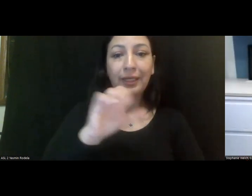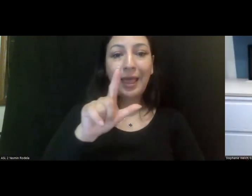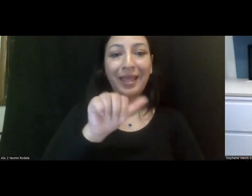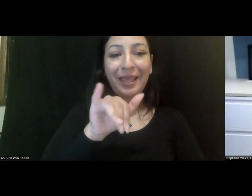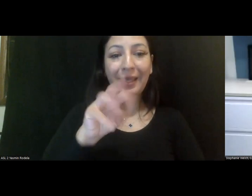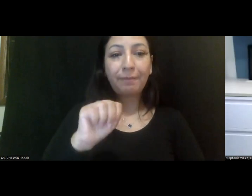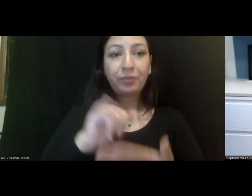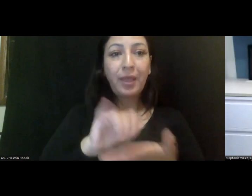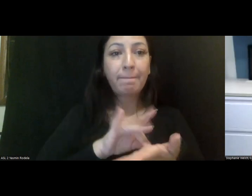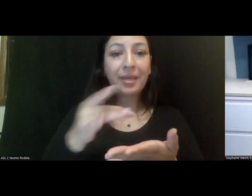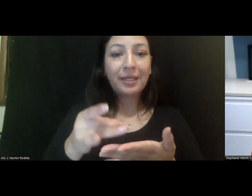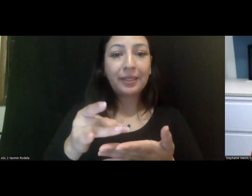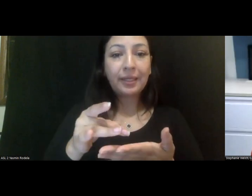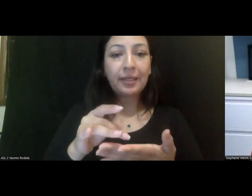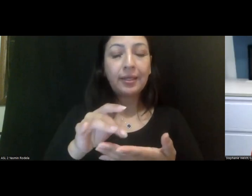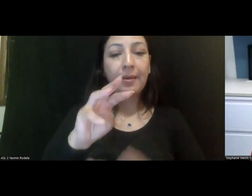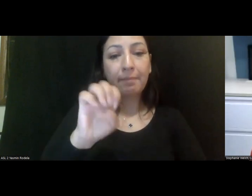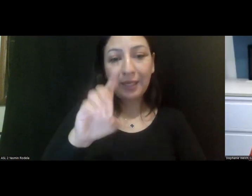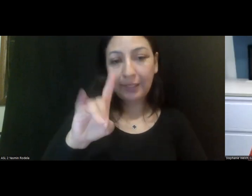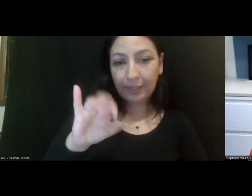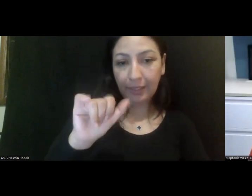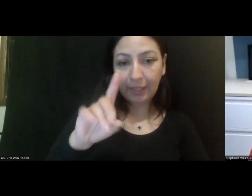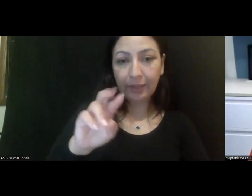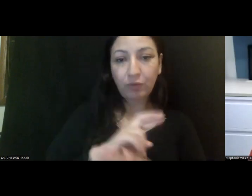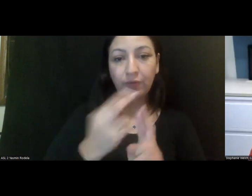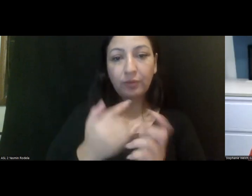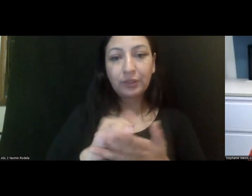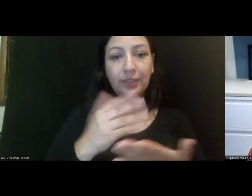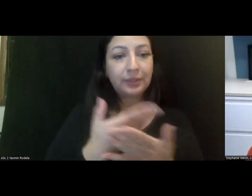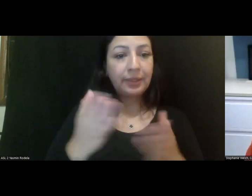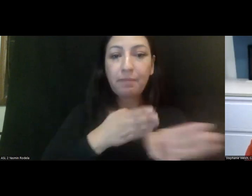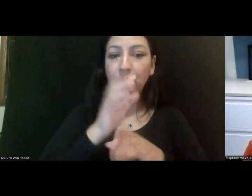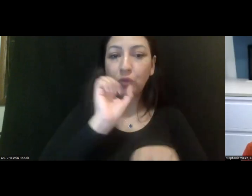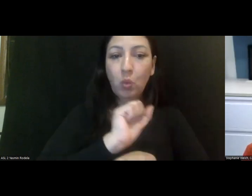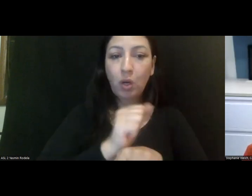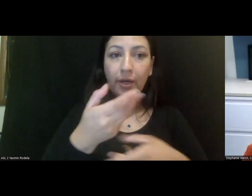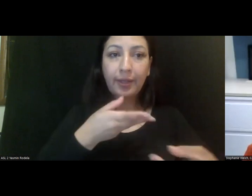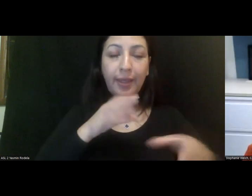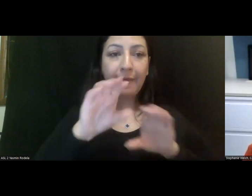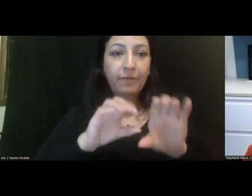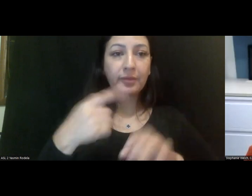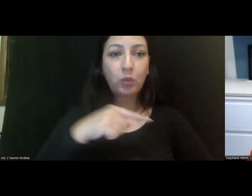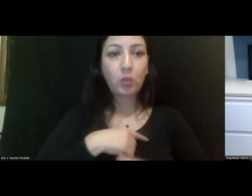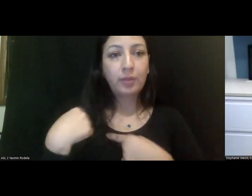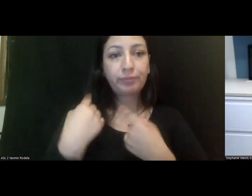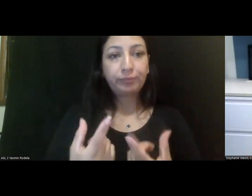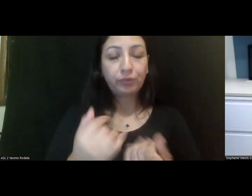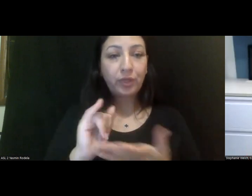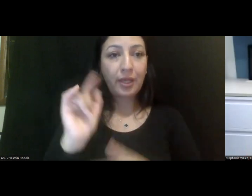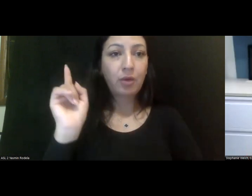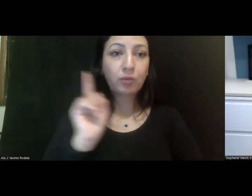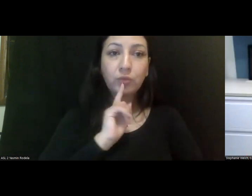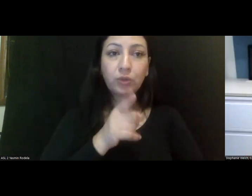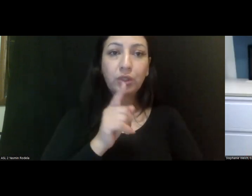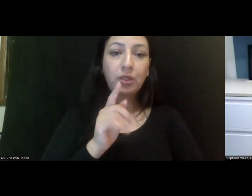reforms, um, some of the major workforce investments that we've been making, um, that was all